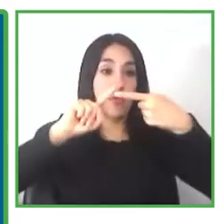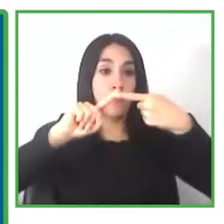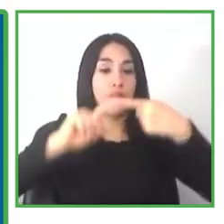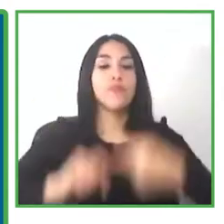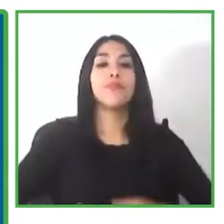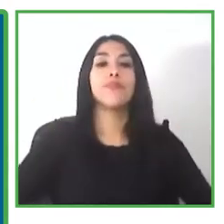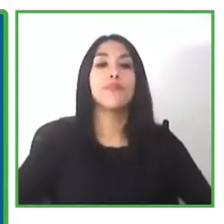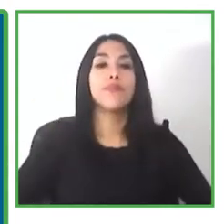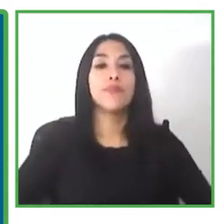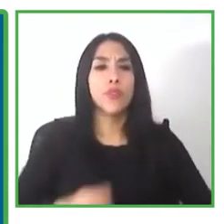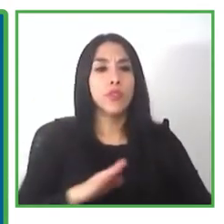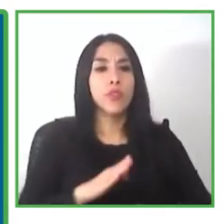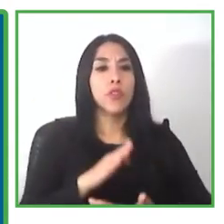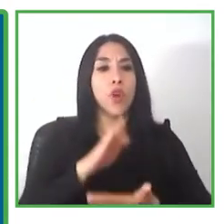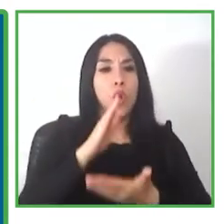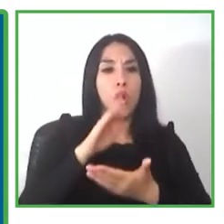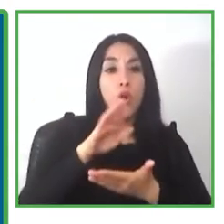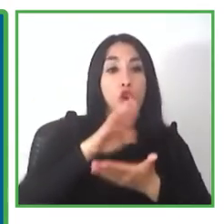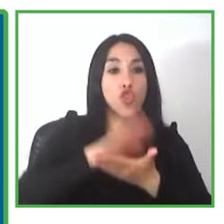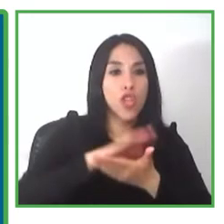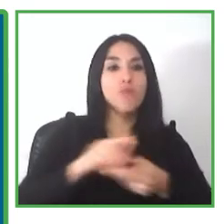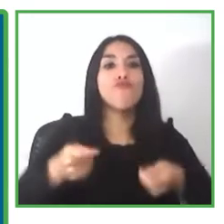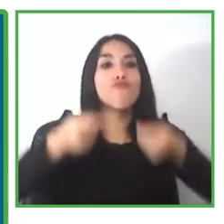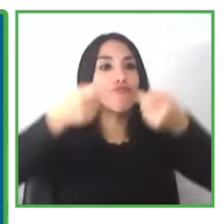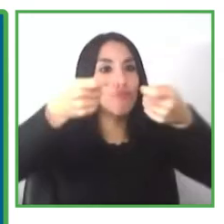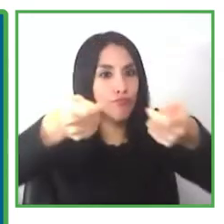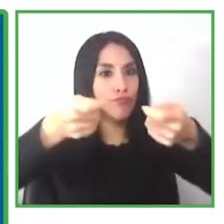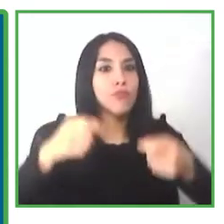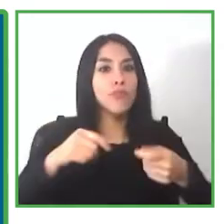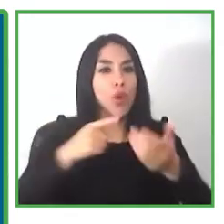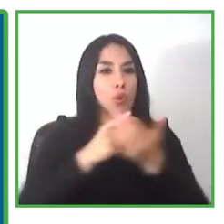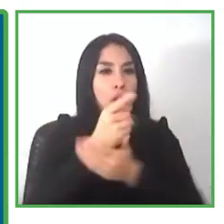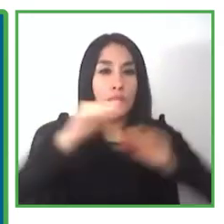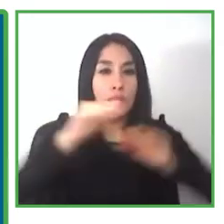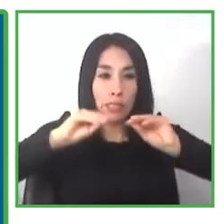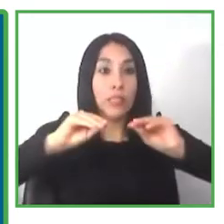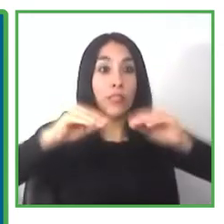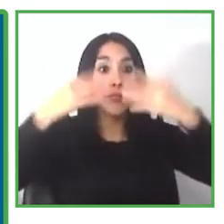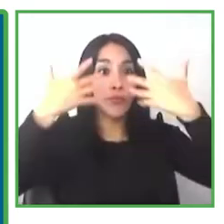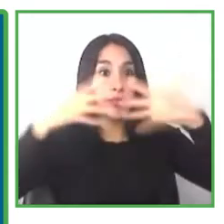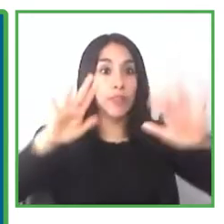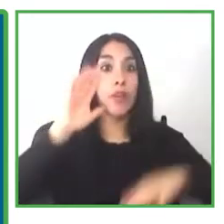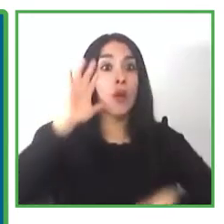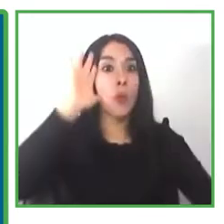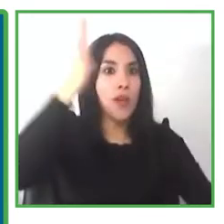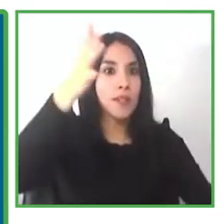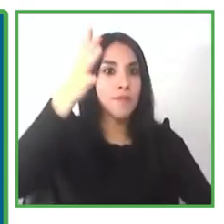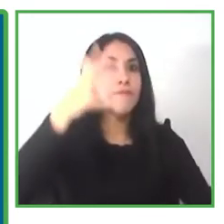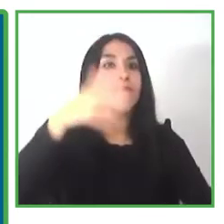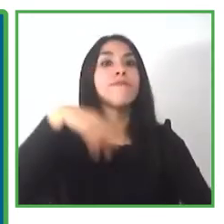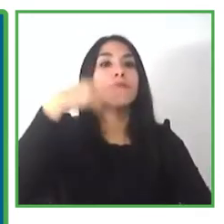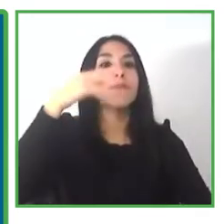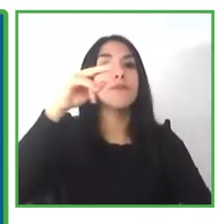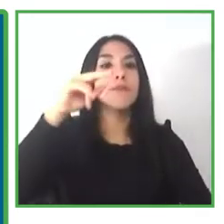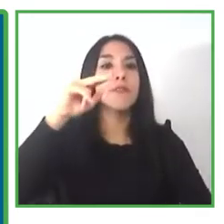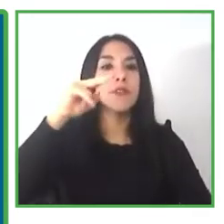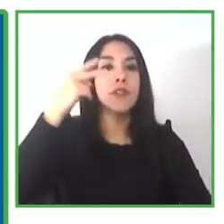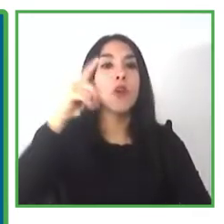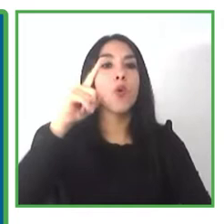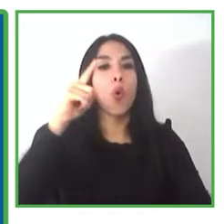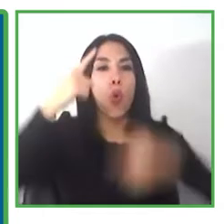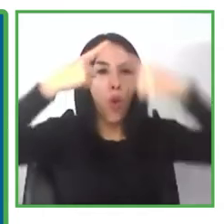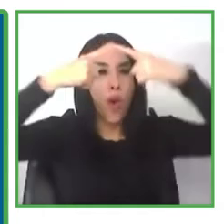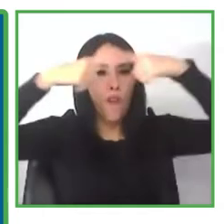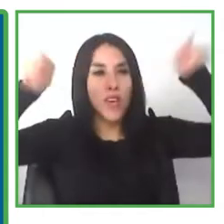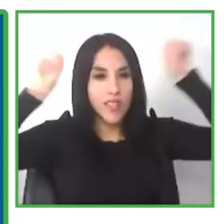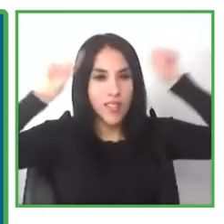offer education opportunities and then finish secondary education university education and vocational training